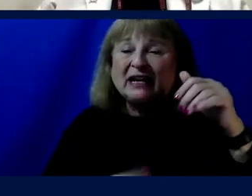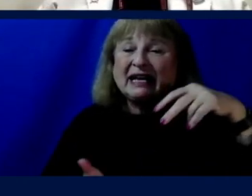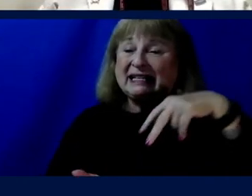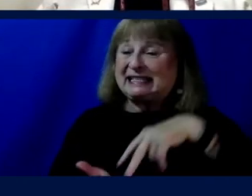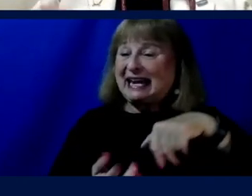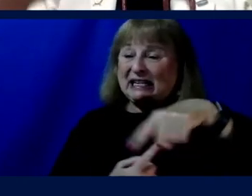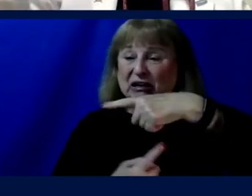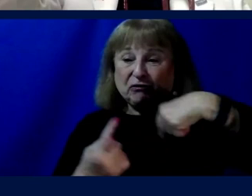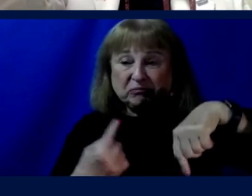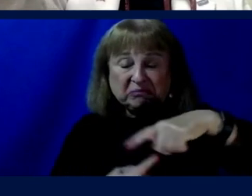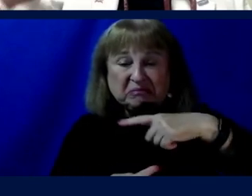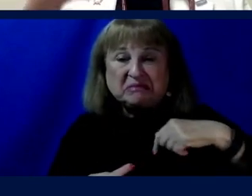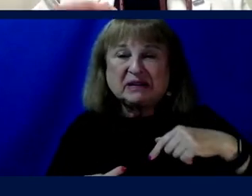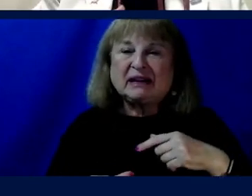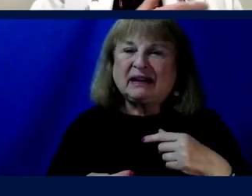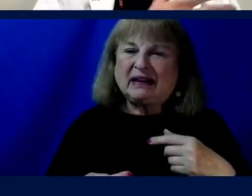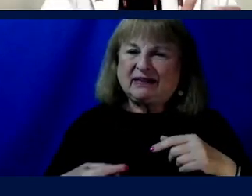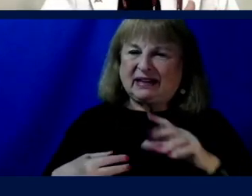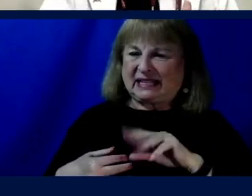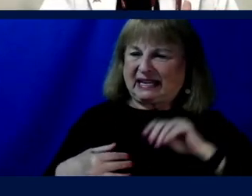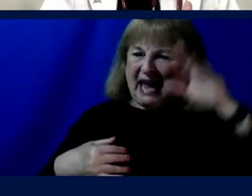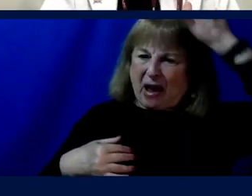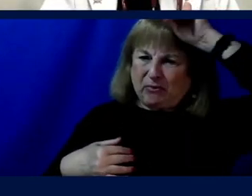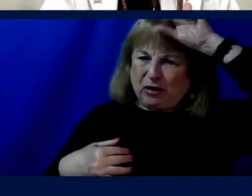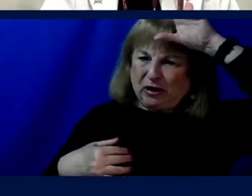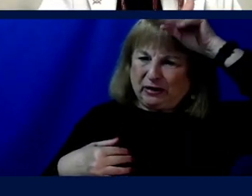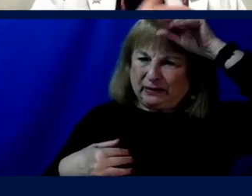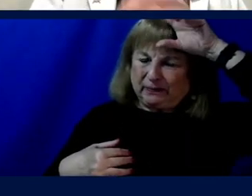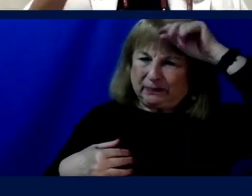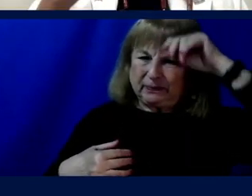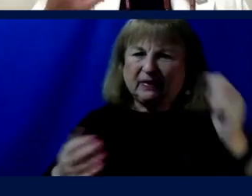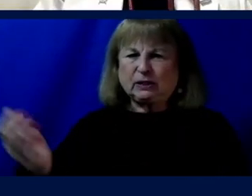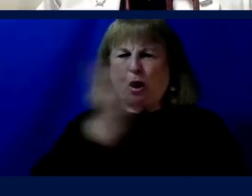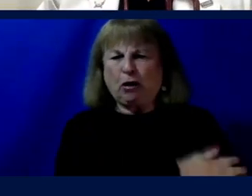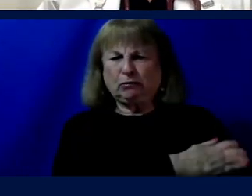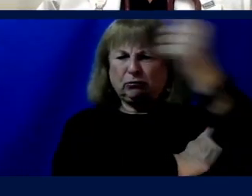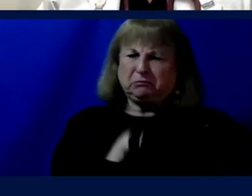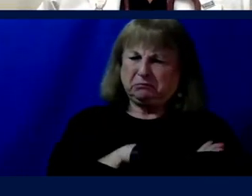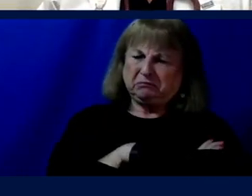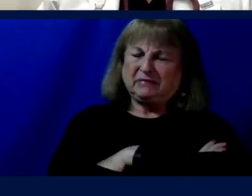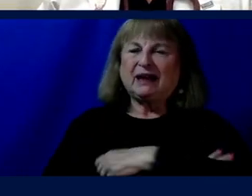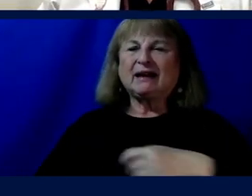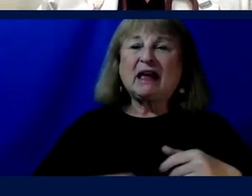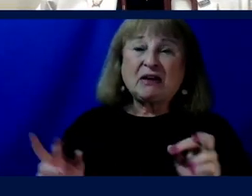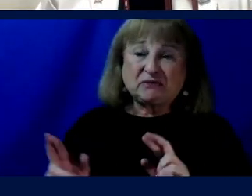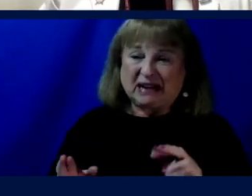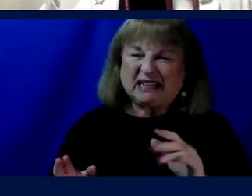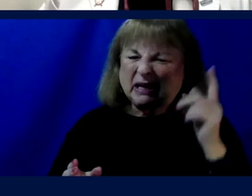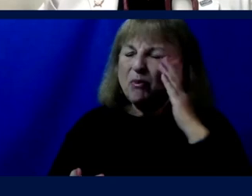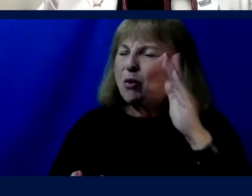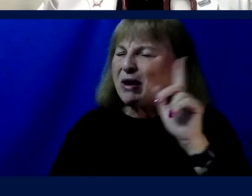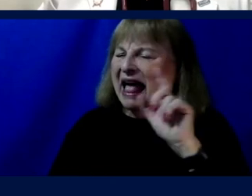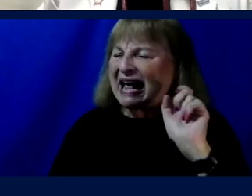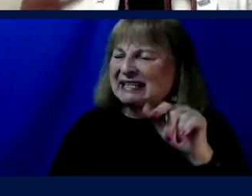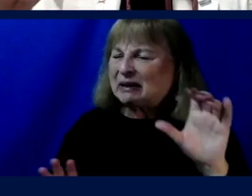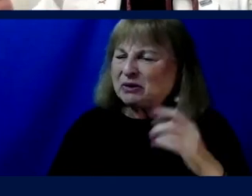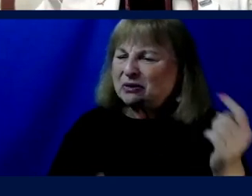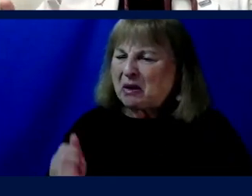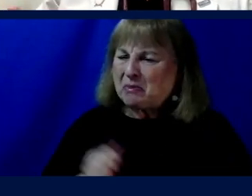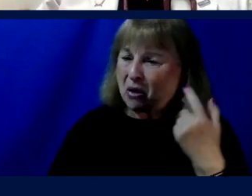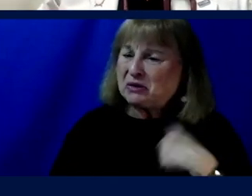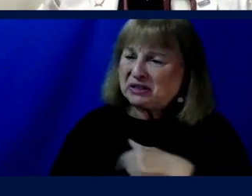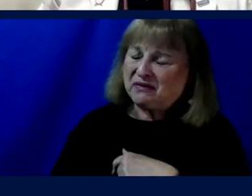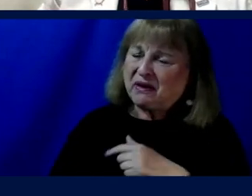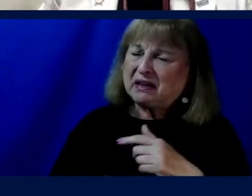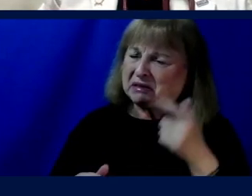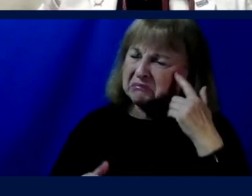surrounded by people. He's wearing a camera in the middle of his head. He has his arms crossed. And he's about to be asked to do something that most of us who have